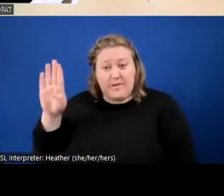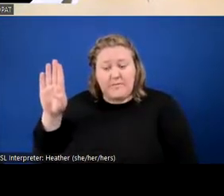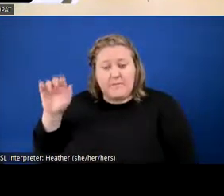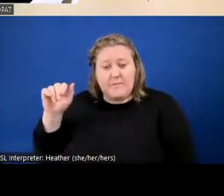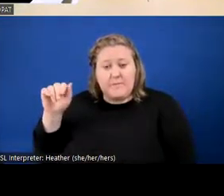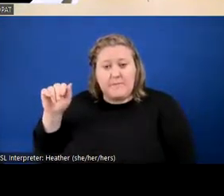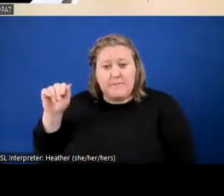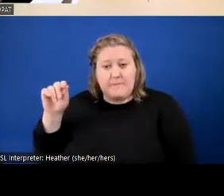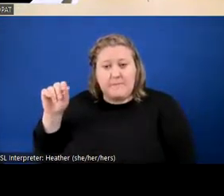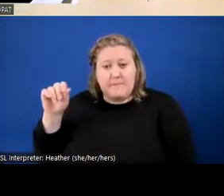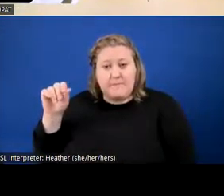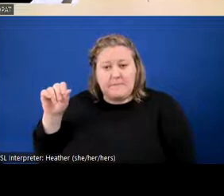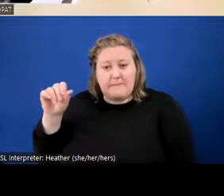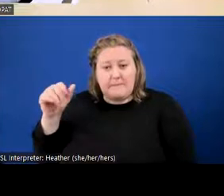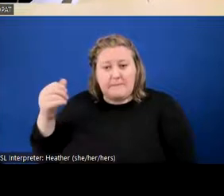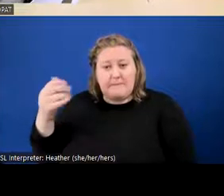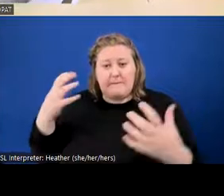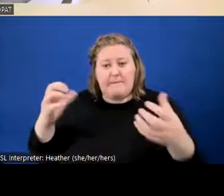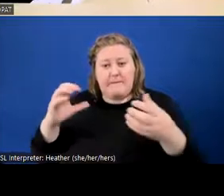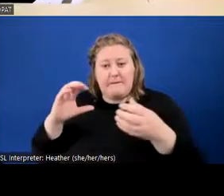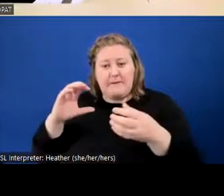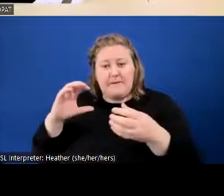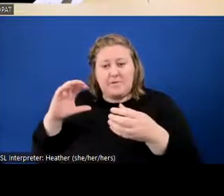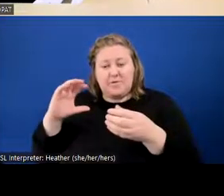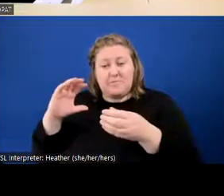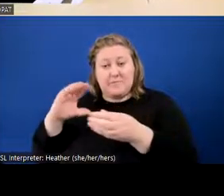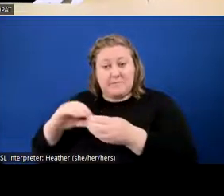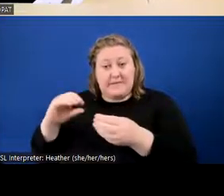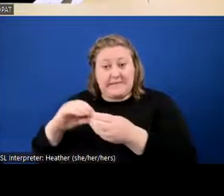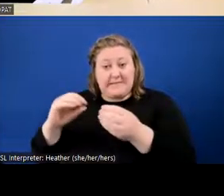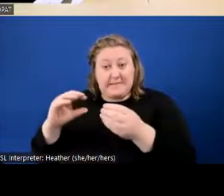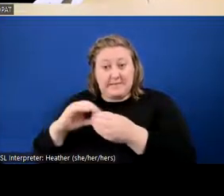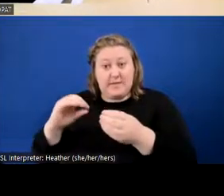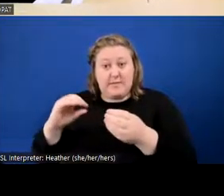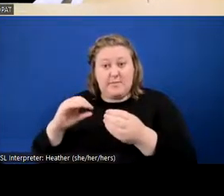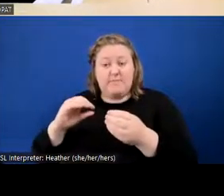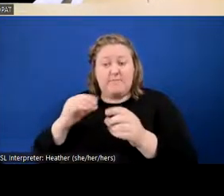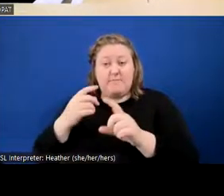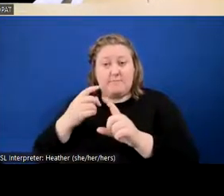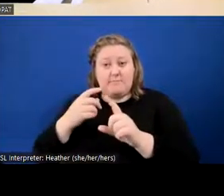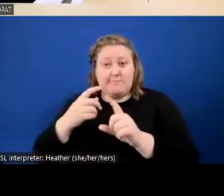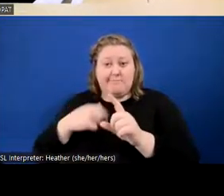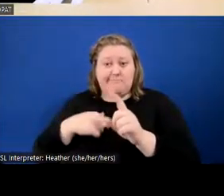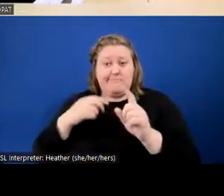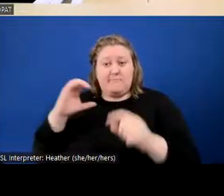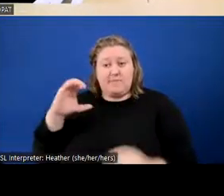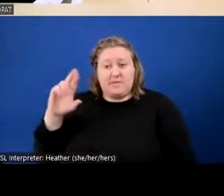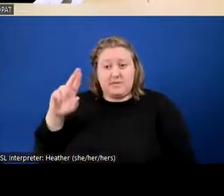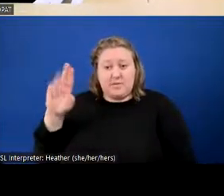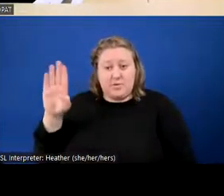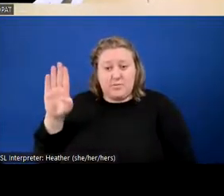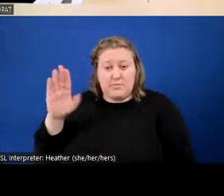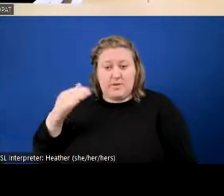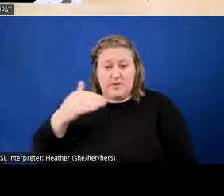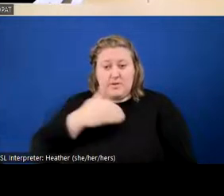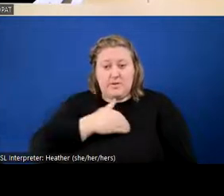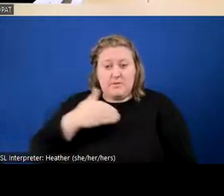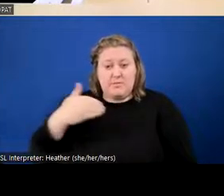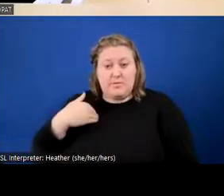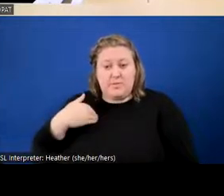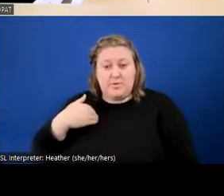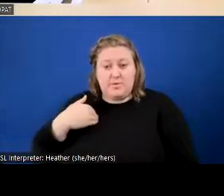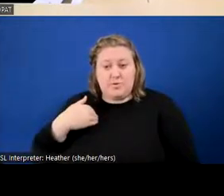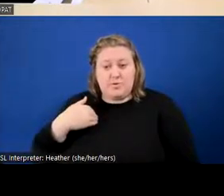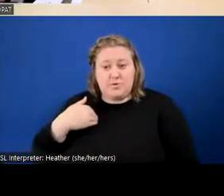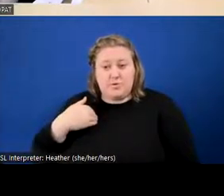statement more or less. We have a lot. The CRB members engage in